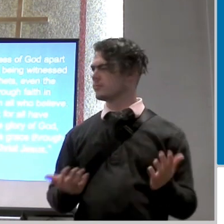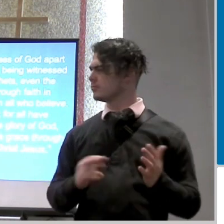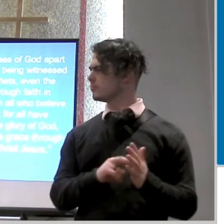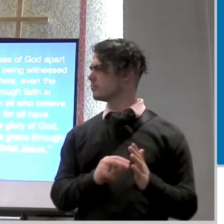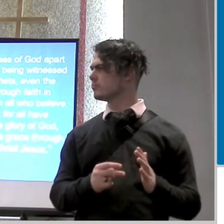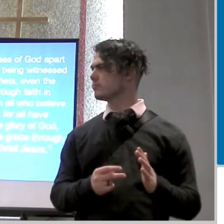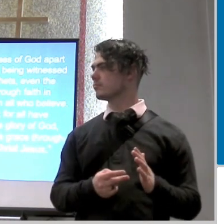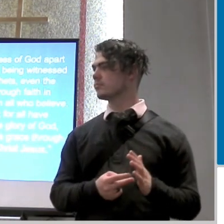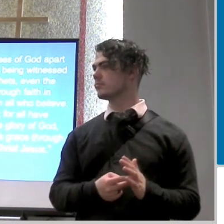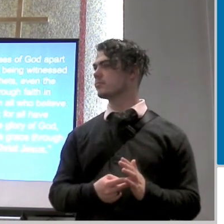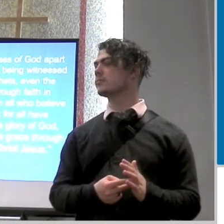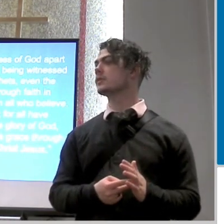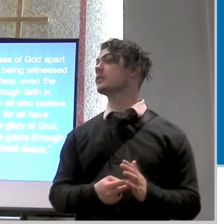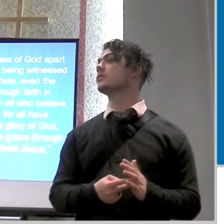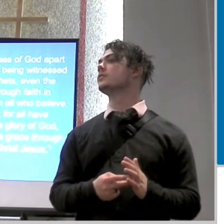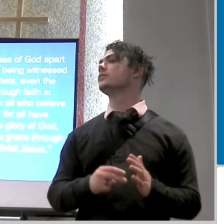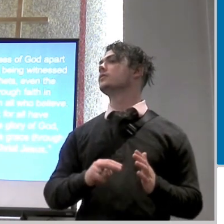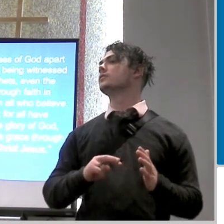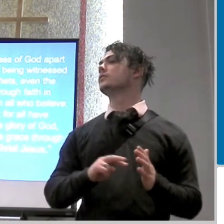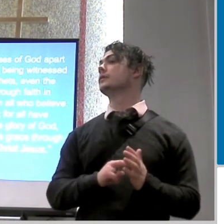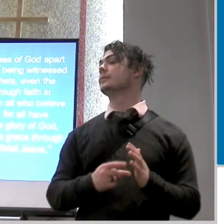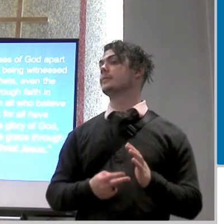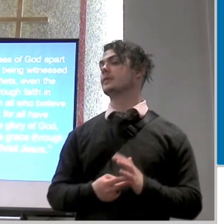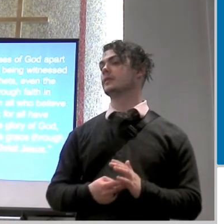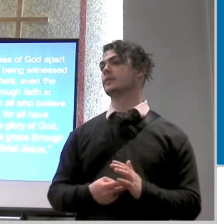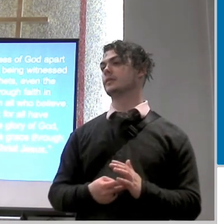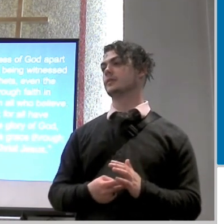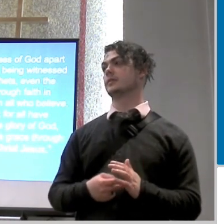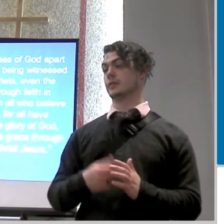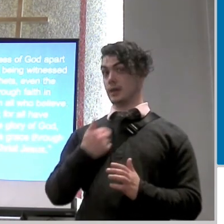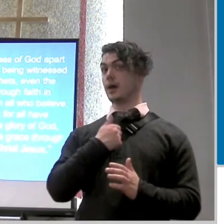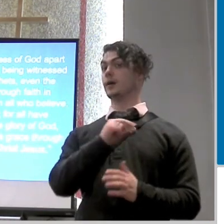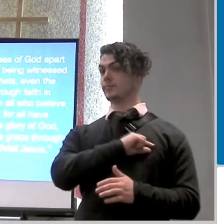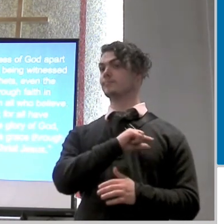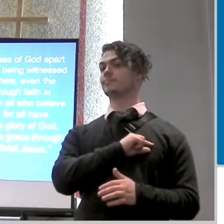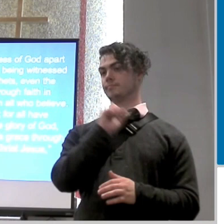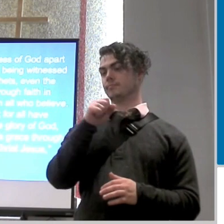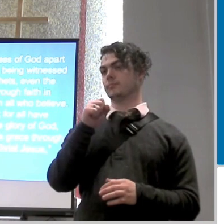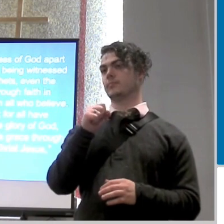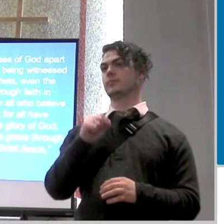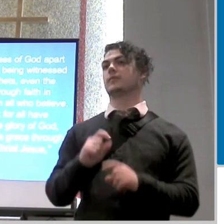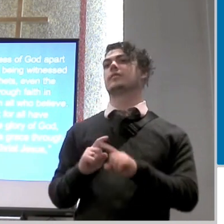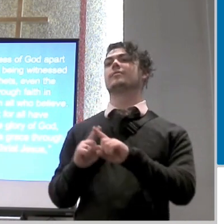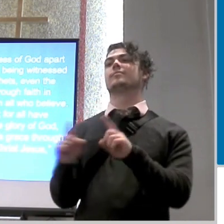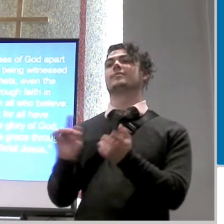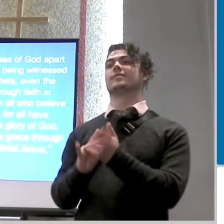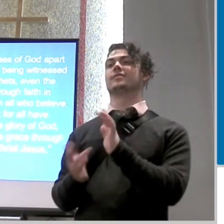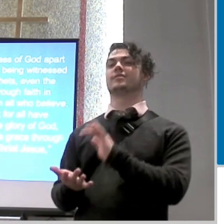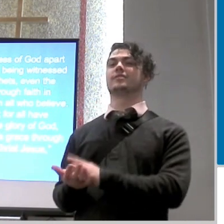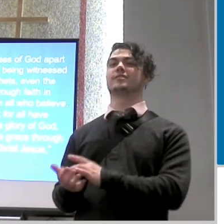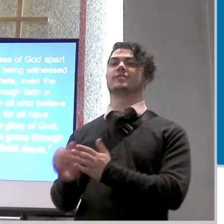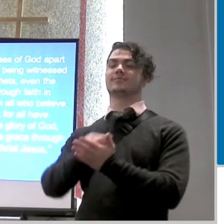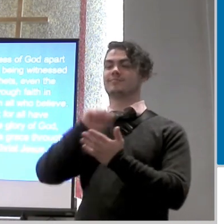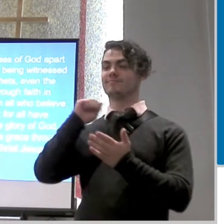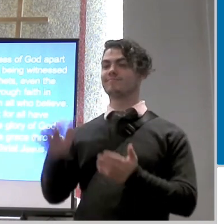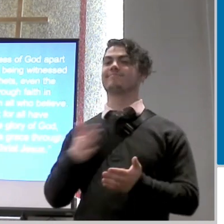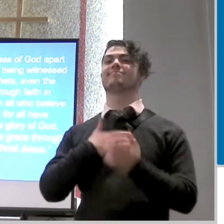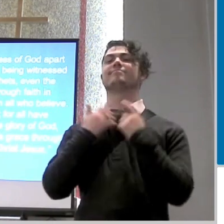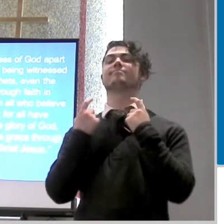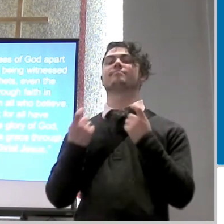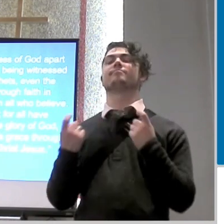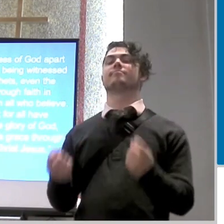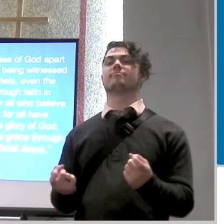mean that means that although i am guilty jesus has taken away all my sins